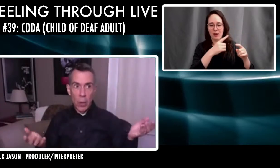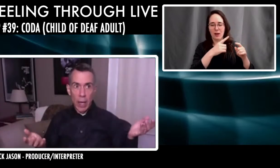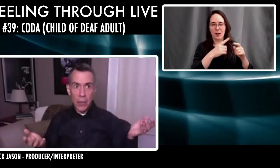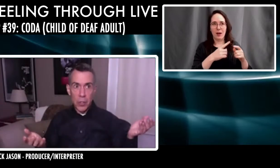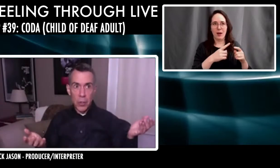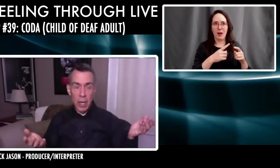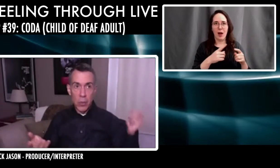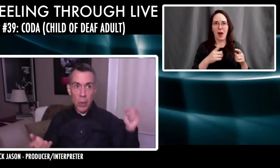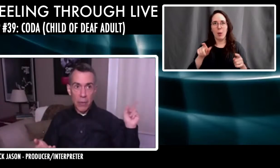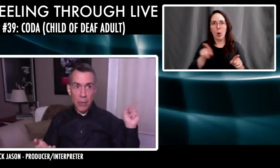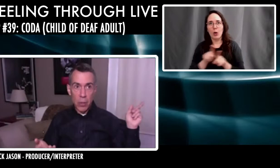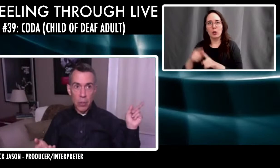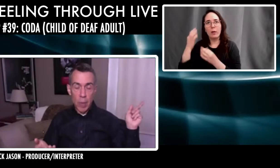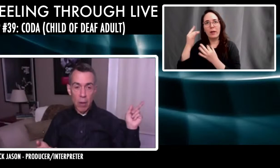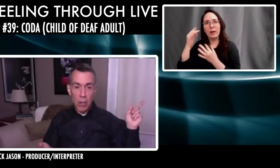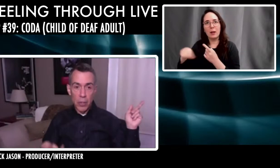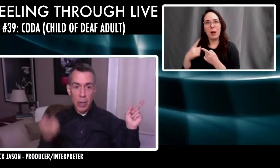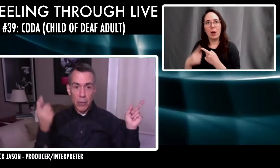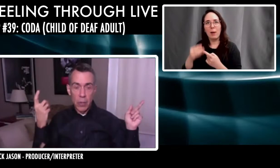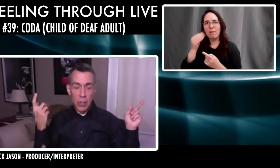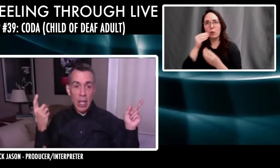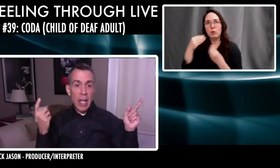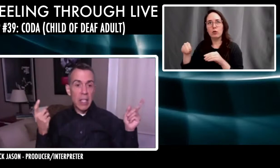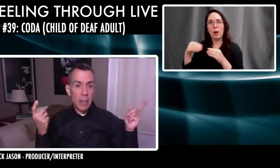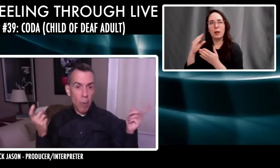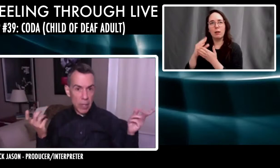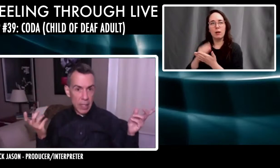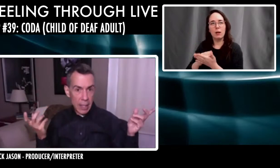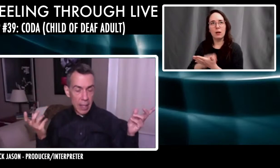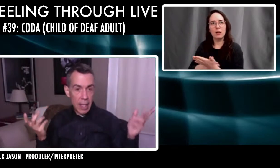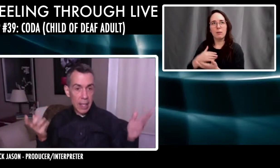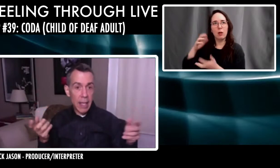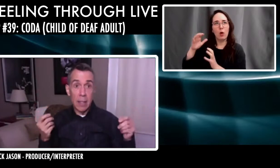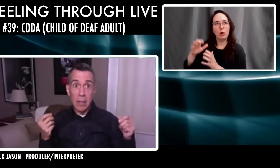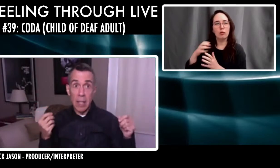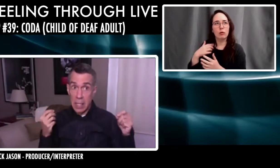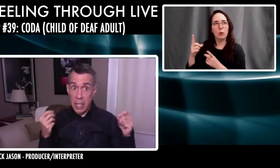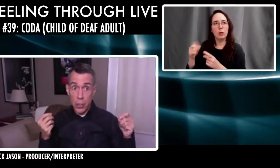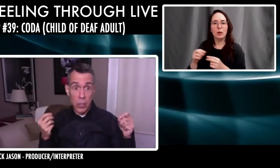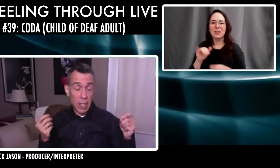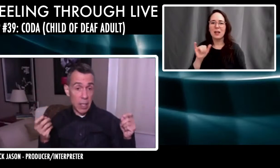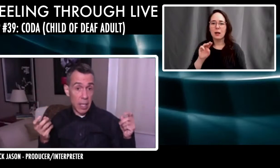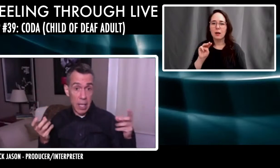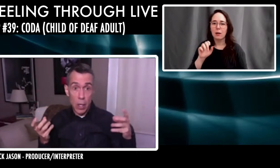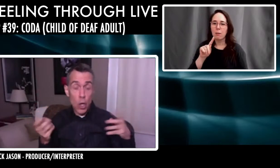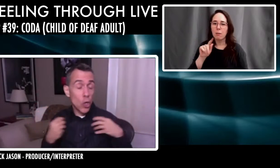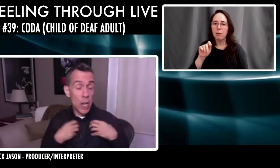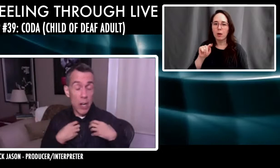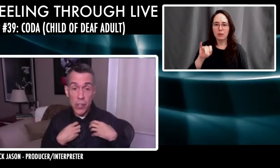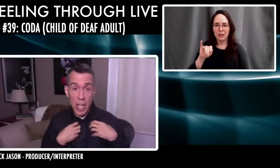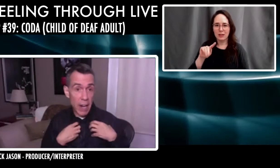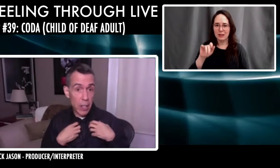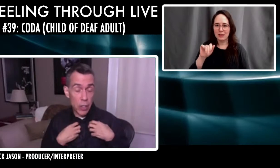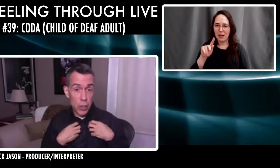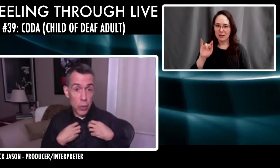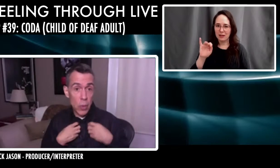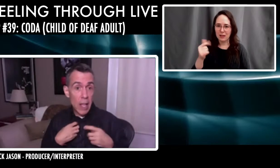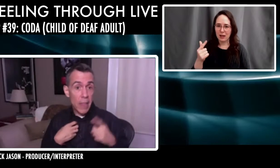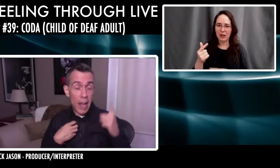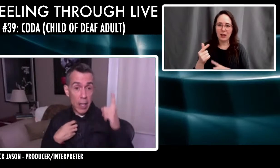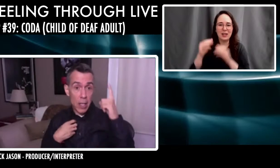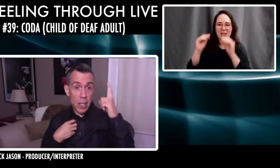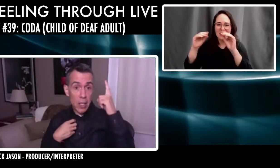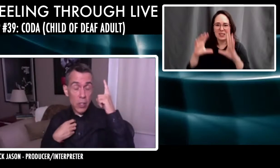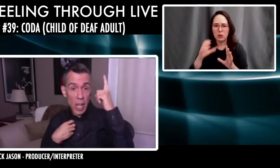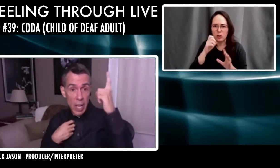about what do I have to do today? Do I have to go do my laundry? I have to do this? It's a multitasking thing that the teachers as a kid couldn't understand that I could do